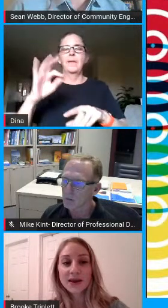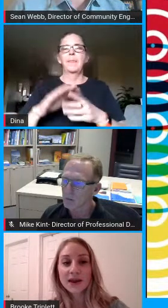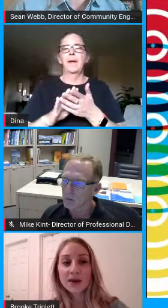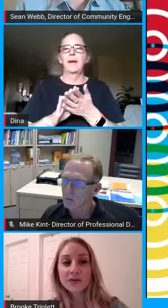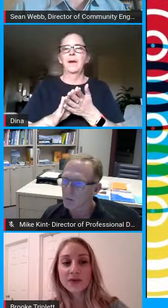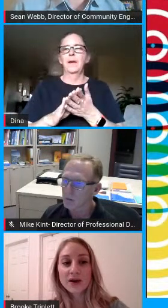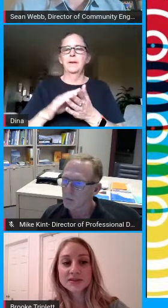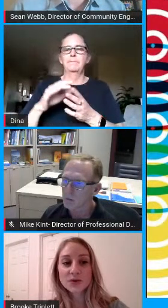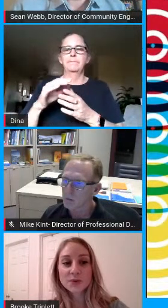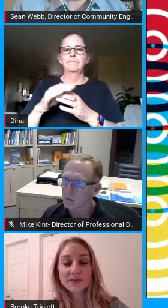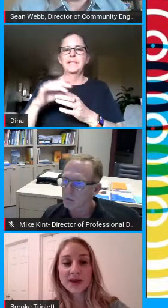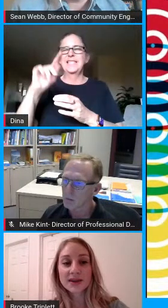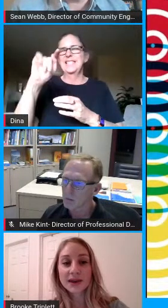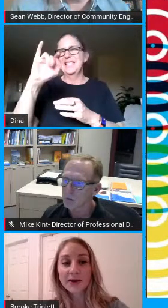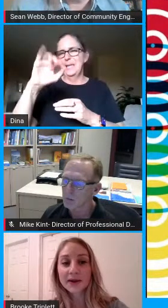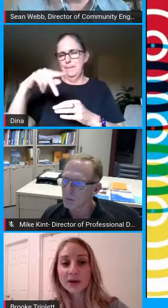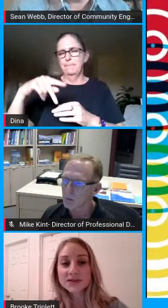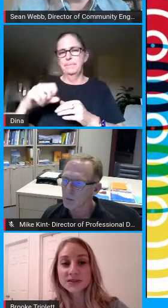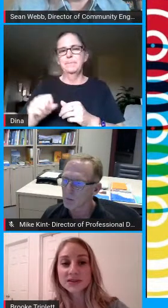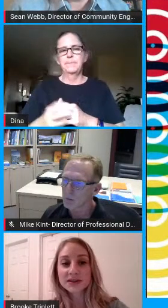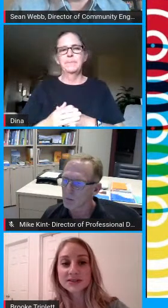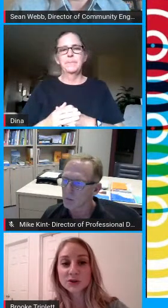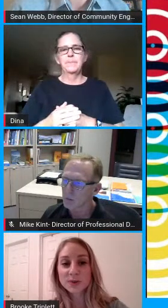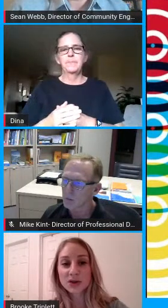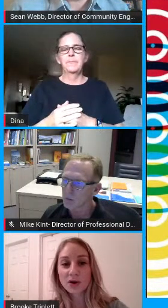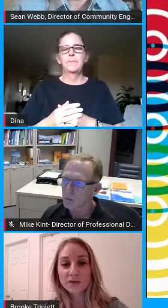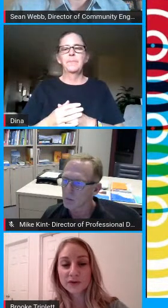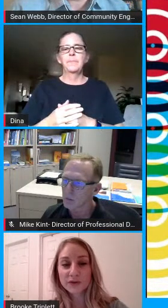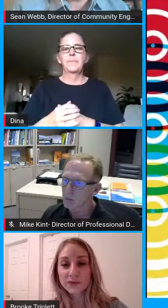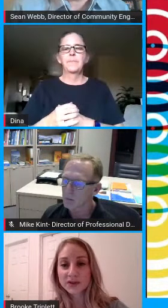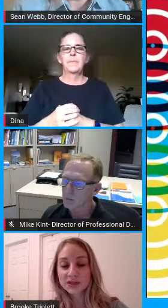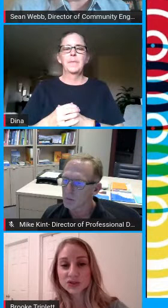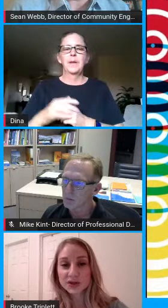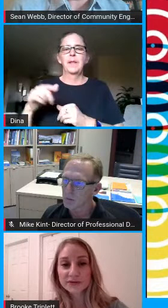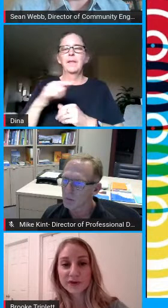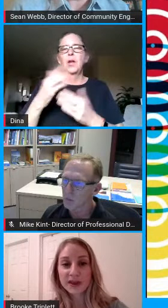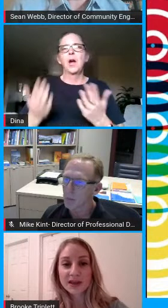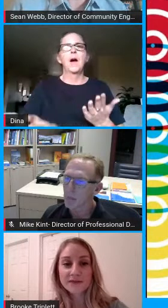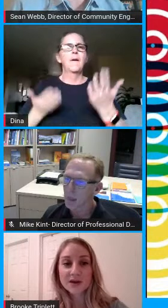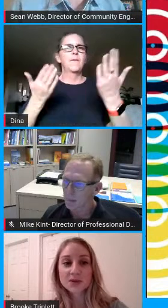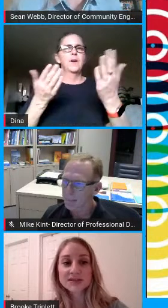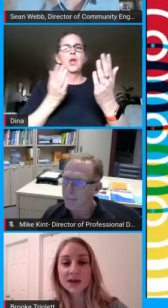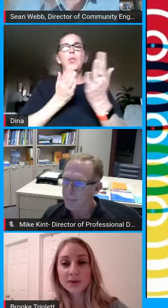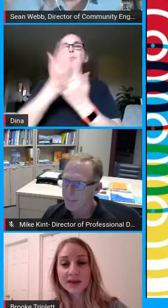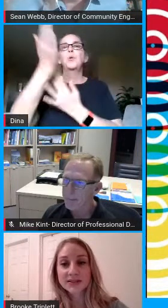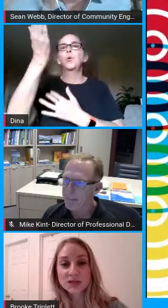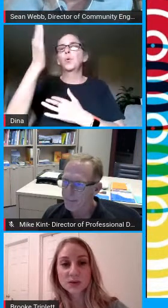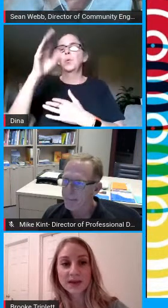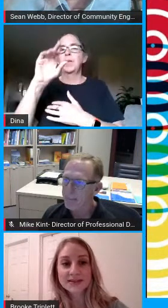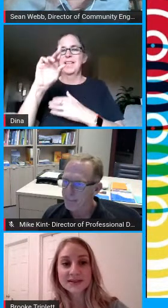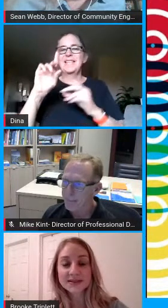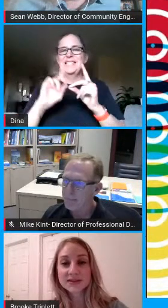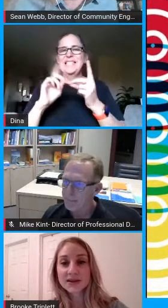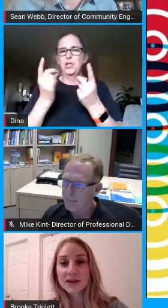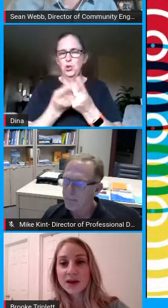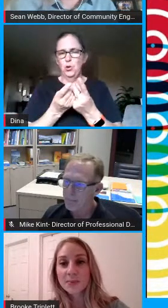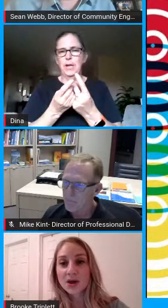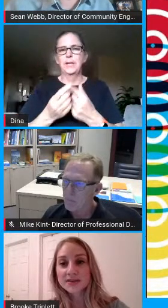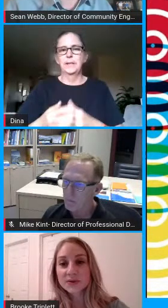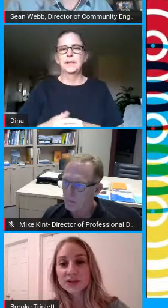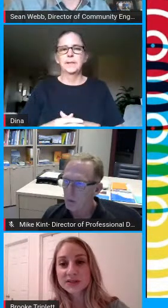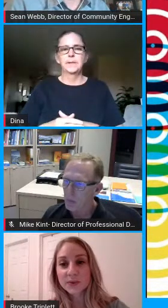and they also are providing care counseling that's still being offered through the district for any families that would like to utilize it